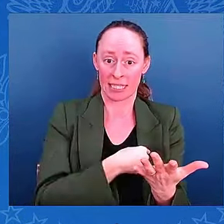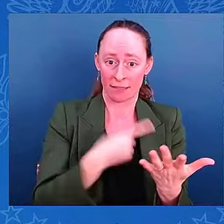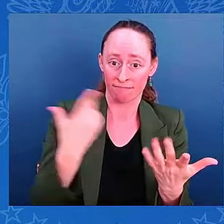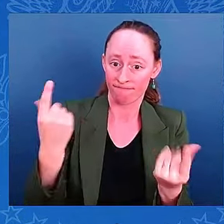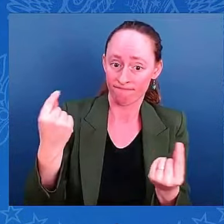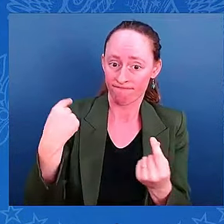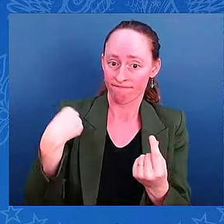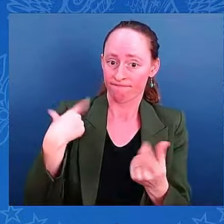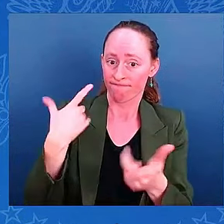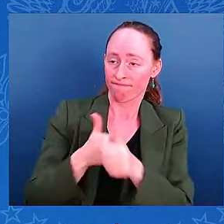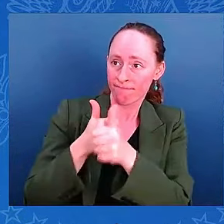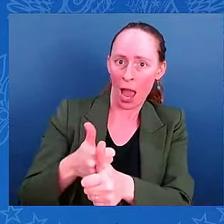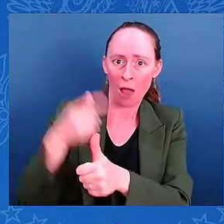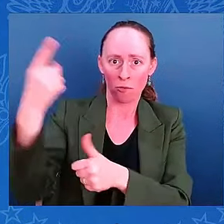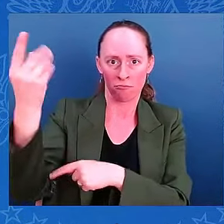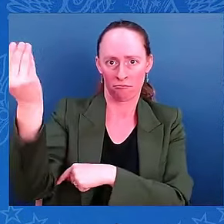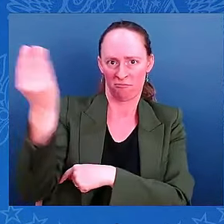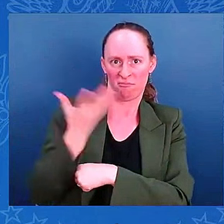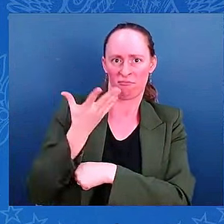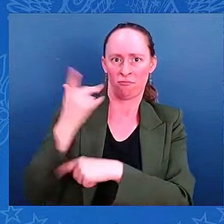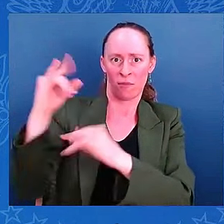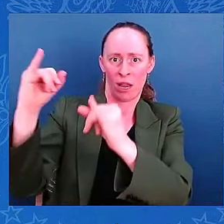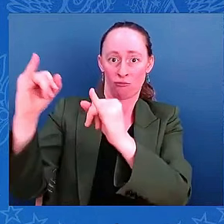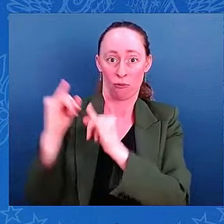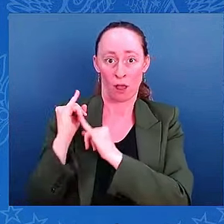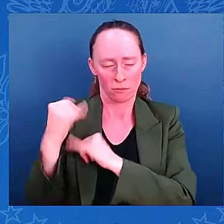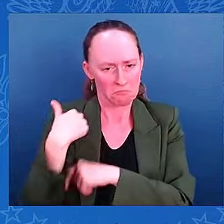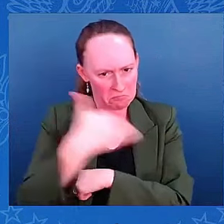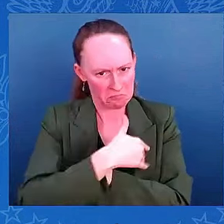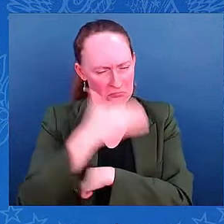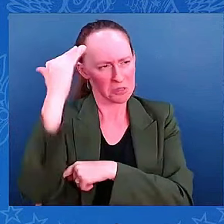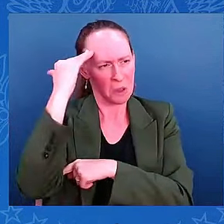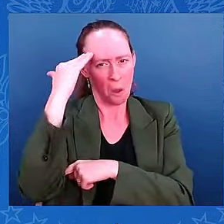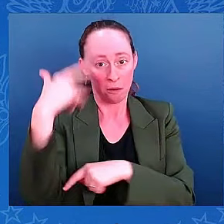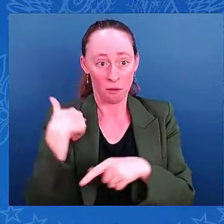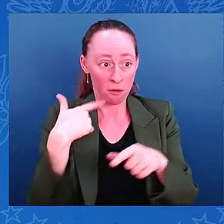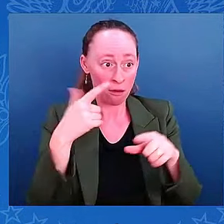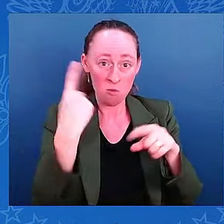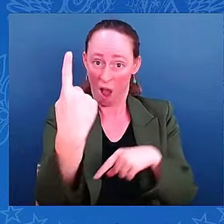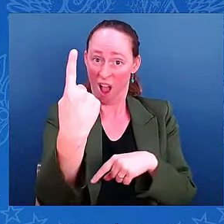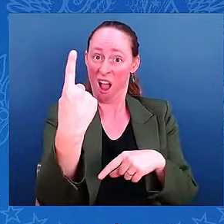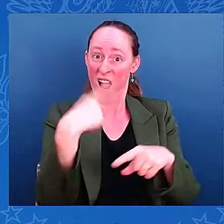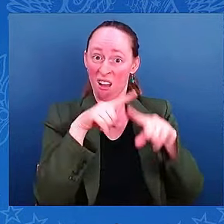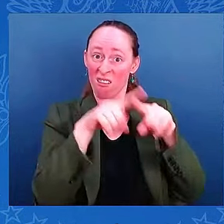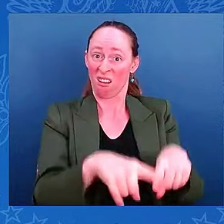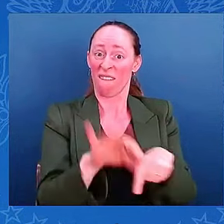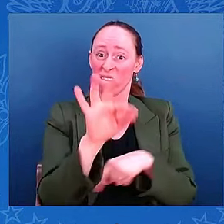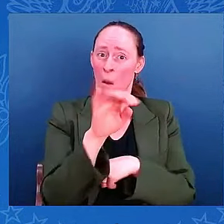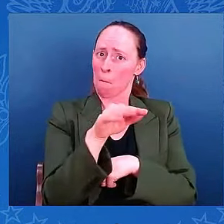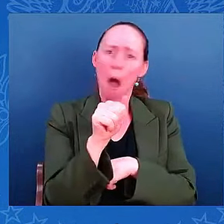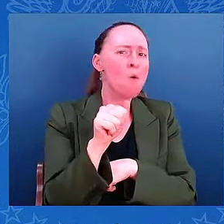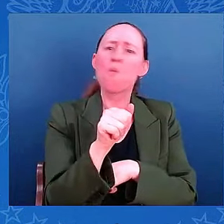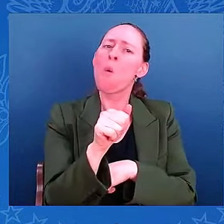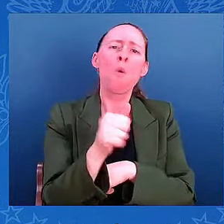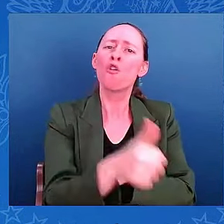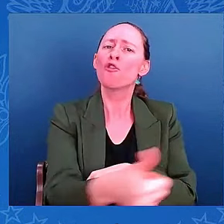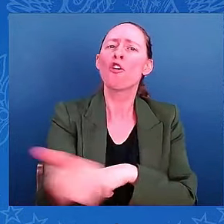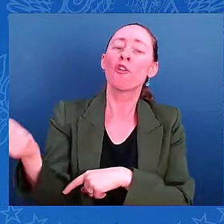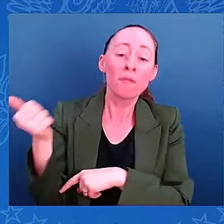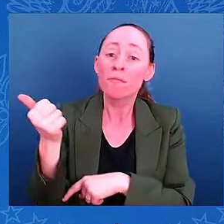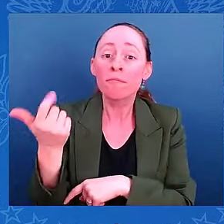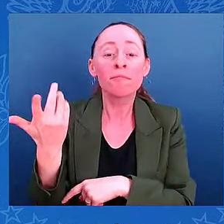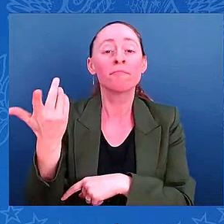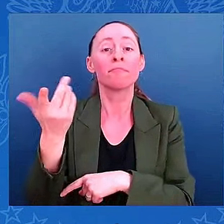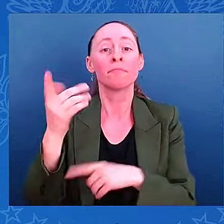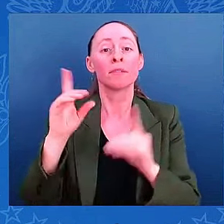provide emergency relief, but to draw upon other resources throughout the Department of Homeland Security and throughout the federal government, throughout